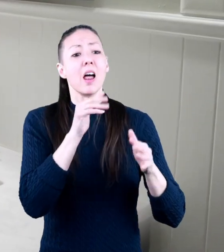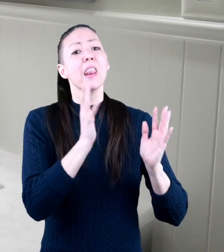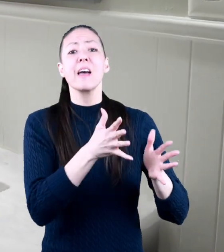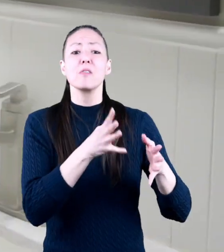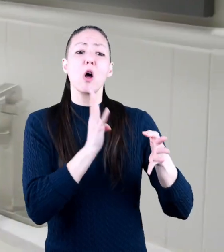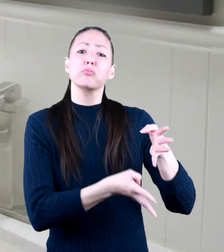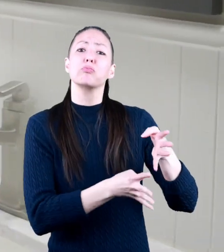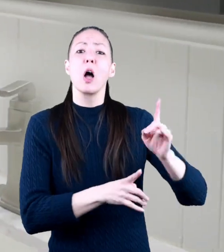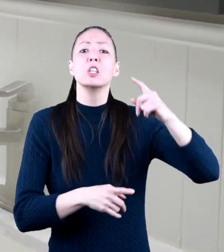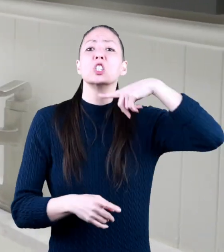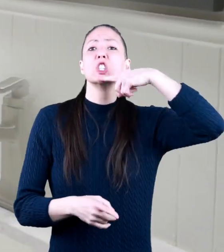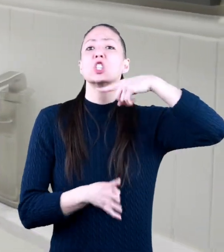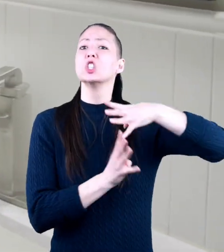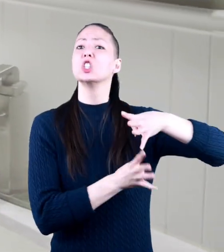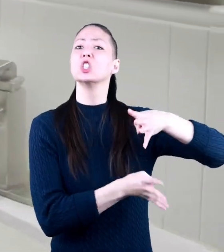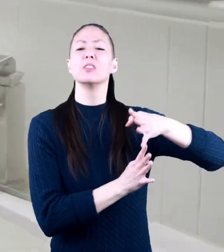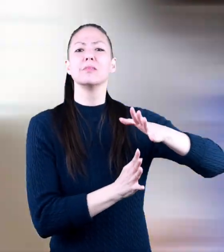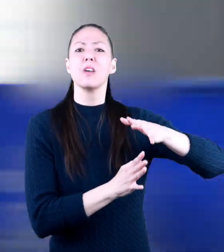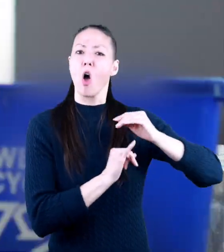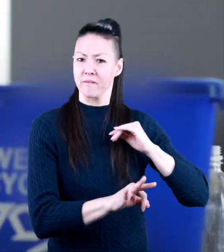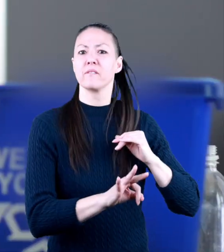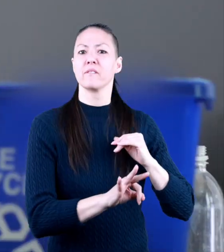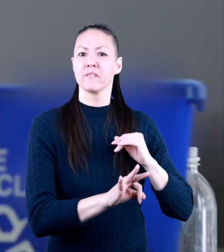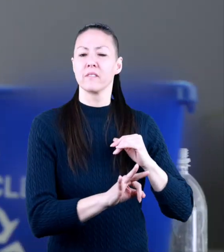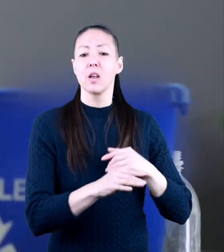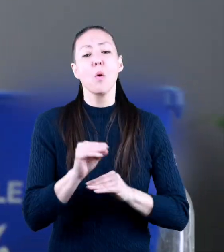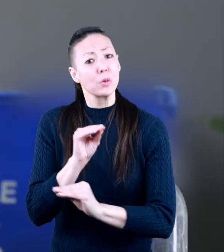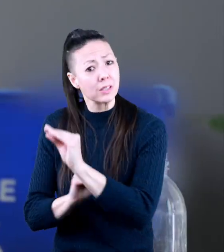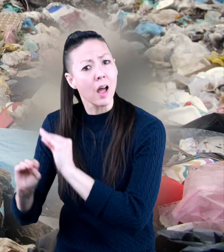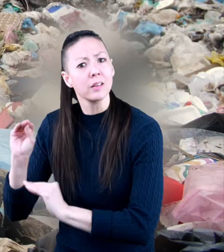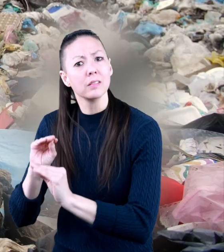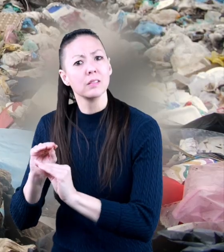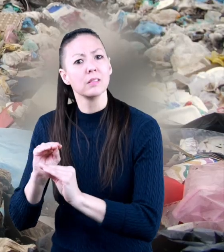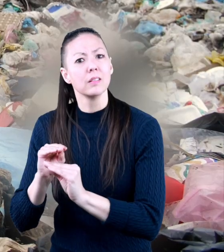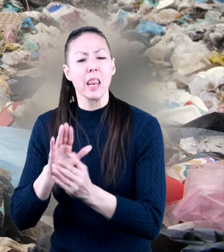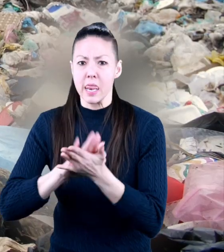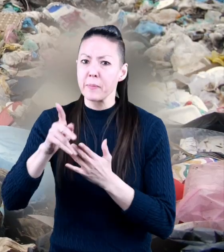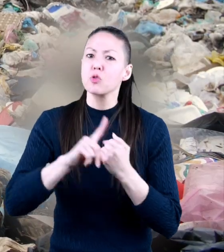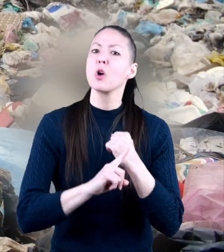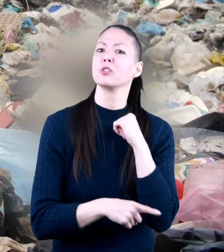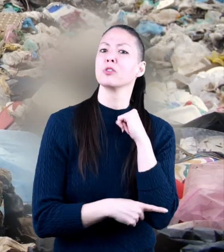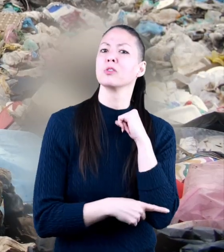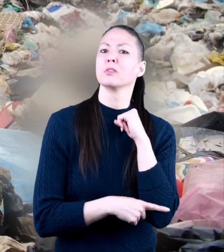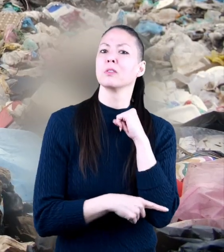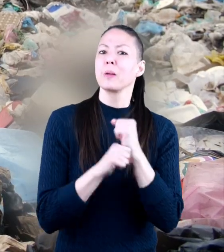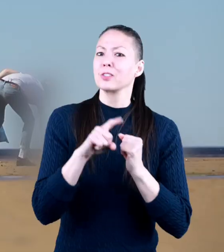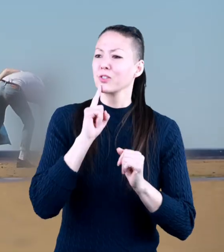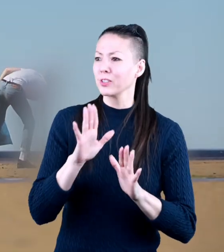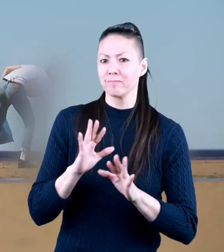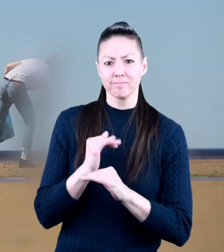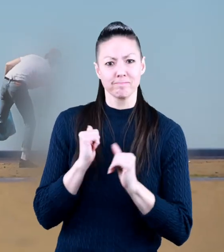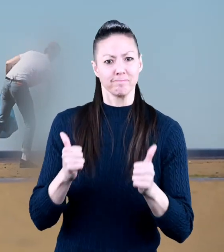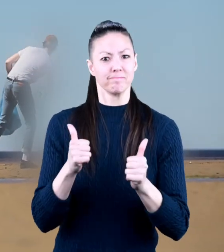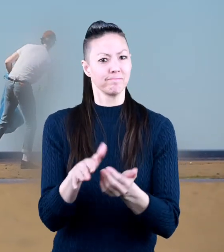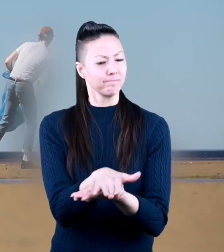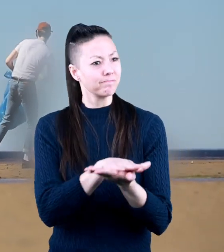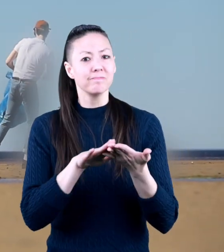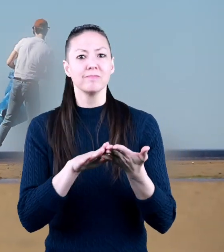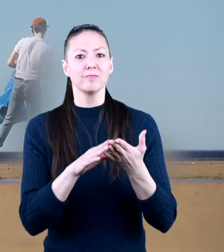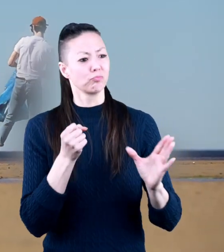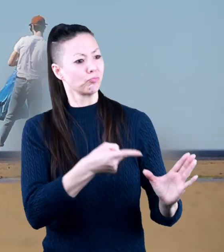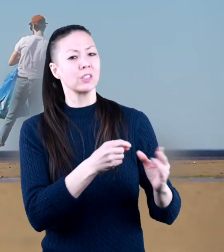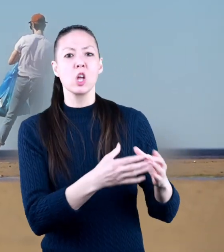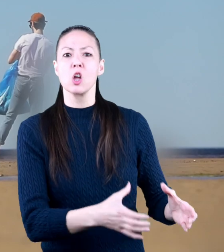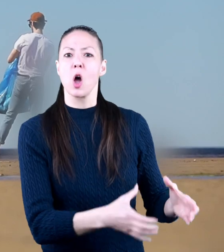faucet running when you're brushing your teeth recycle clean up your trash and make sure it makes its way safely